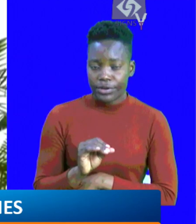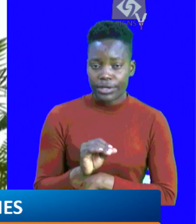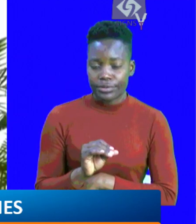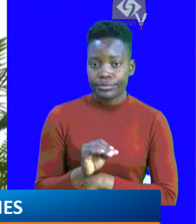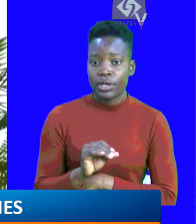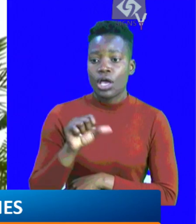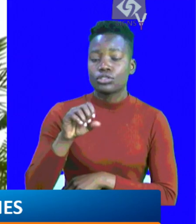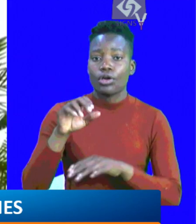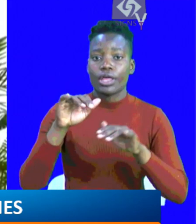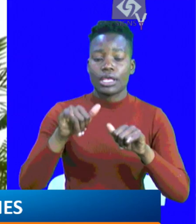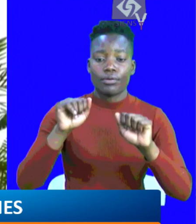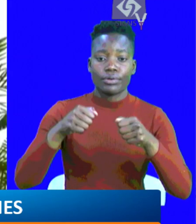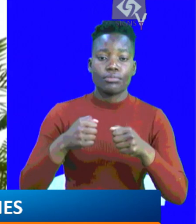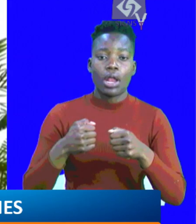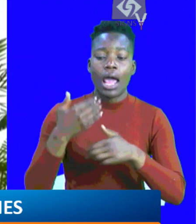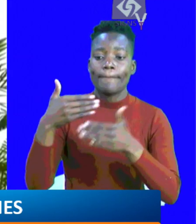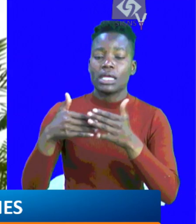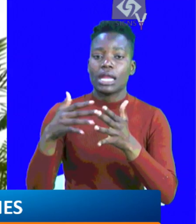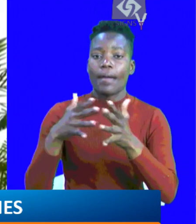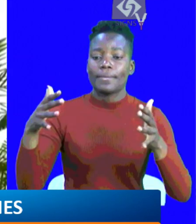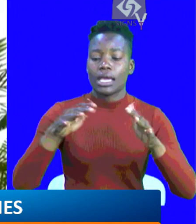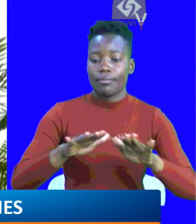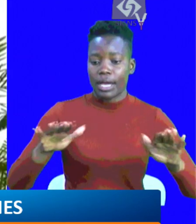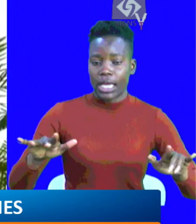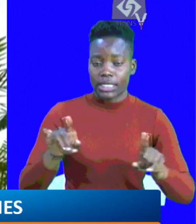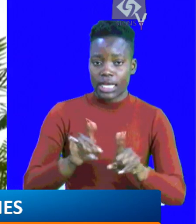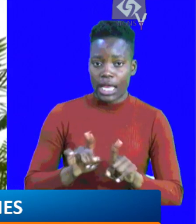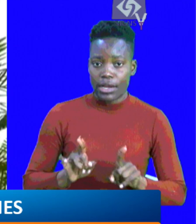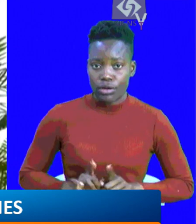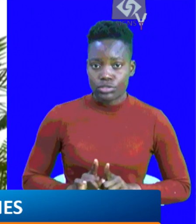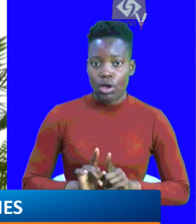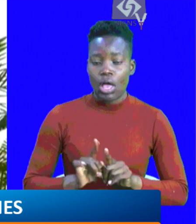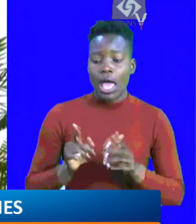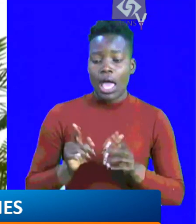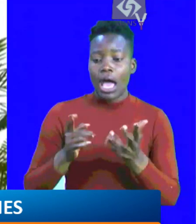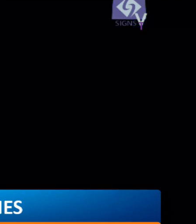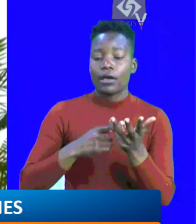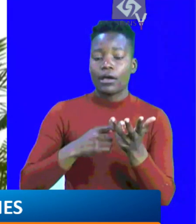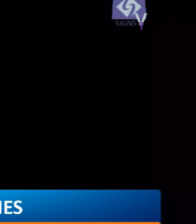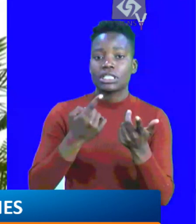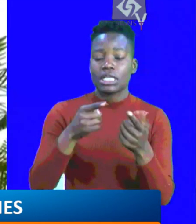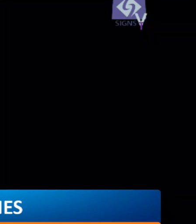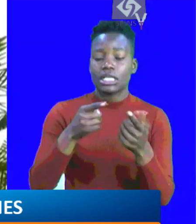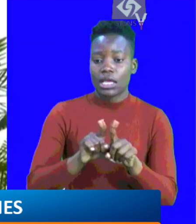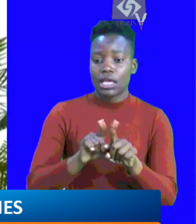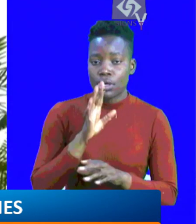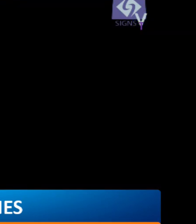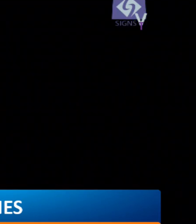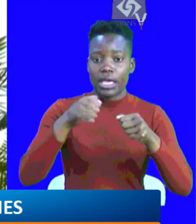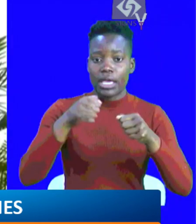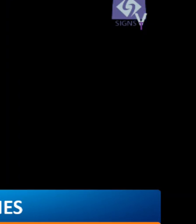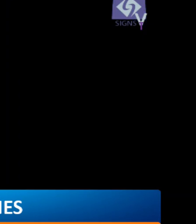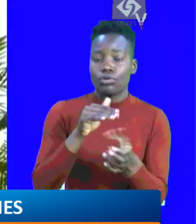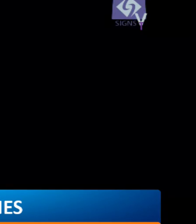all the way to the Africa continental free trade area, so that we can build a bigger market, build a bigger consensus,